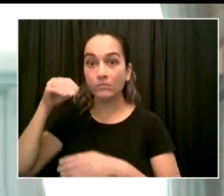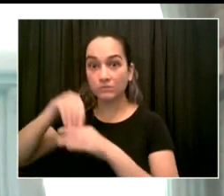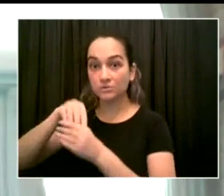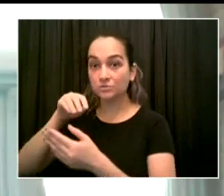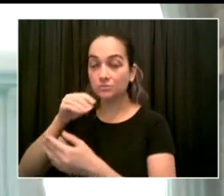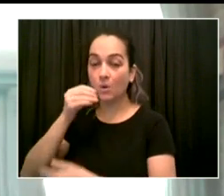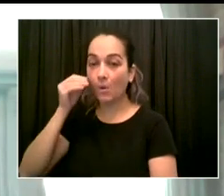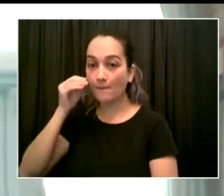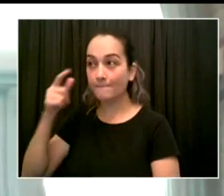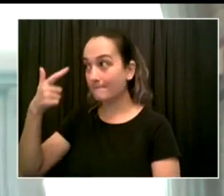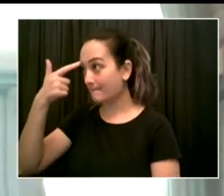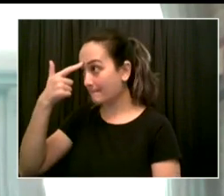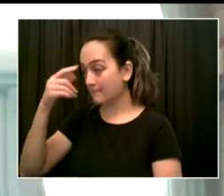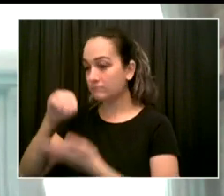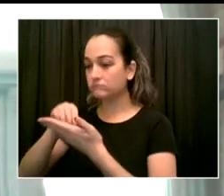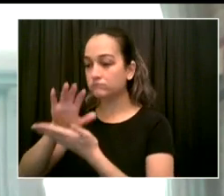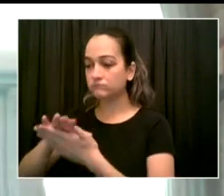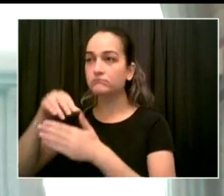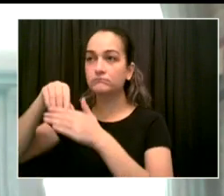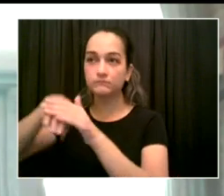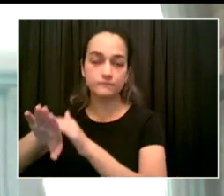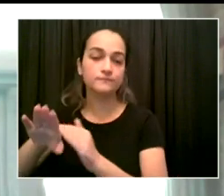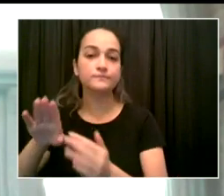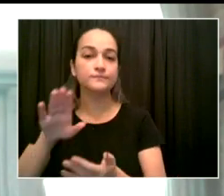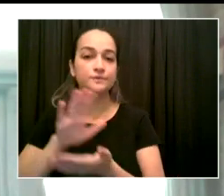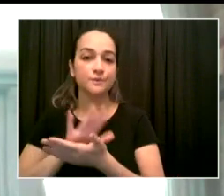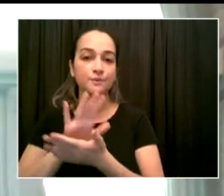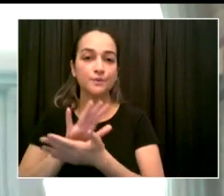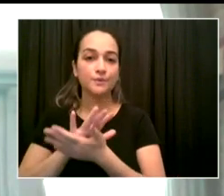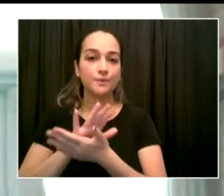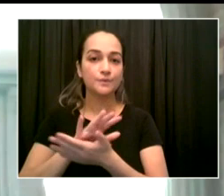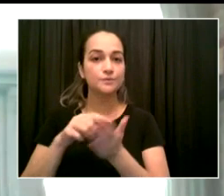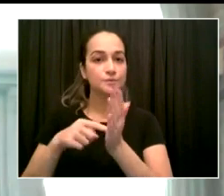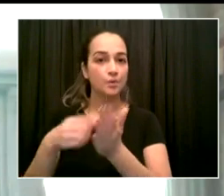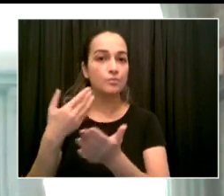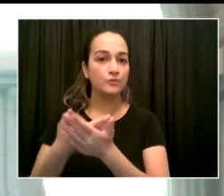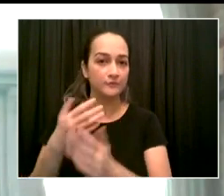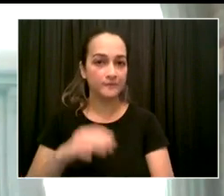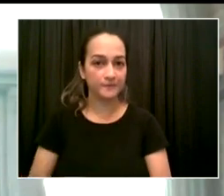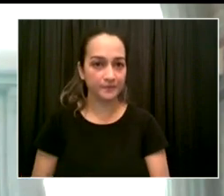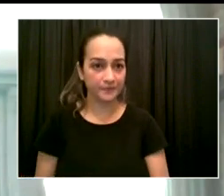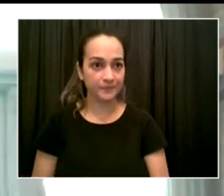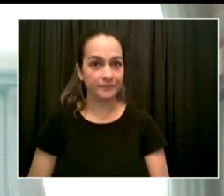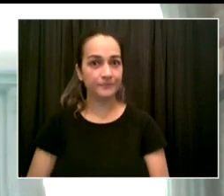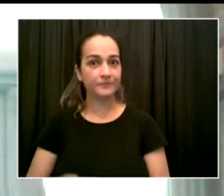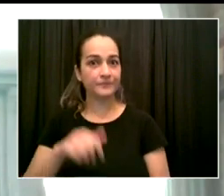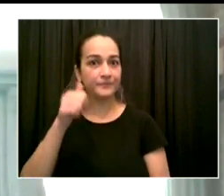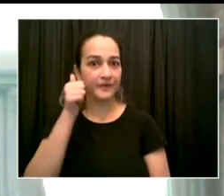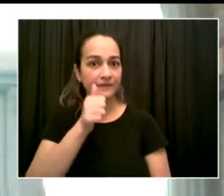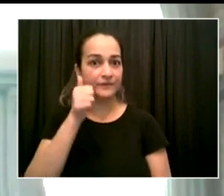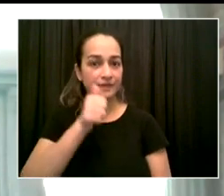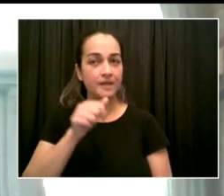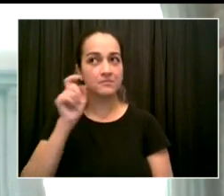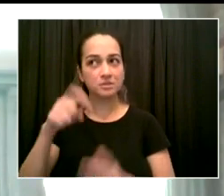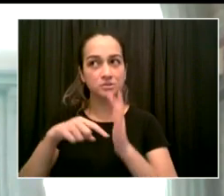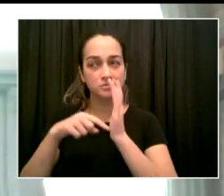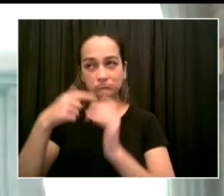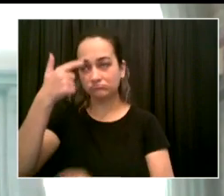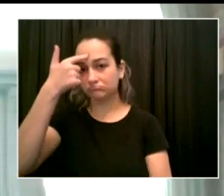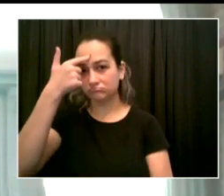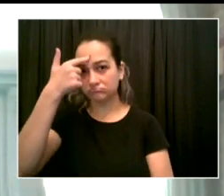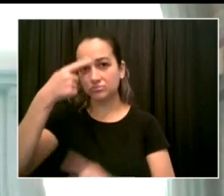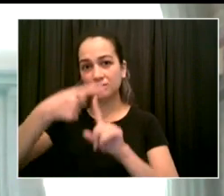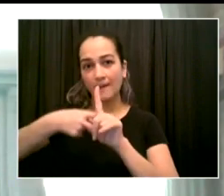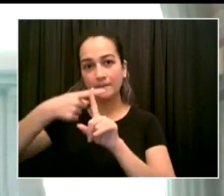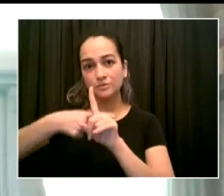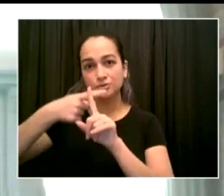More importantly, if you are feeling ill, please stay home. There is no penalty for keeping your school community safe. Communicate